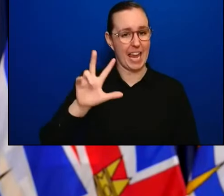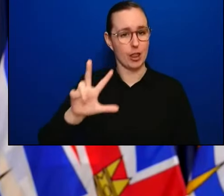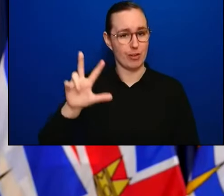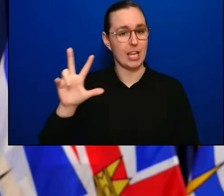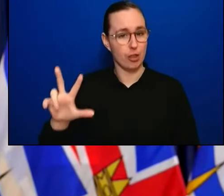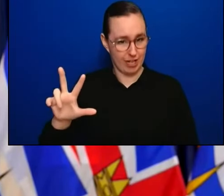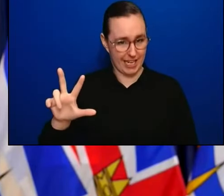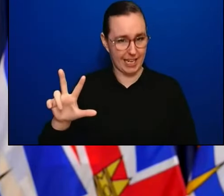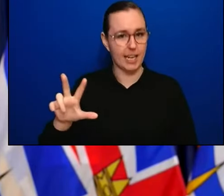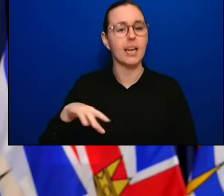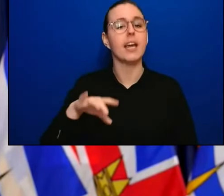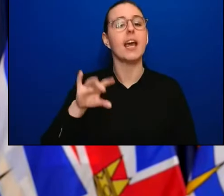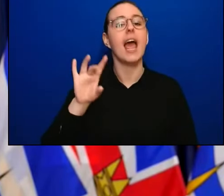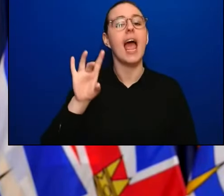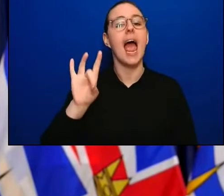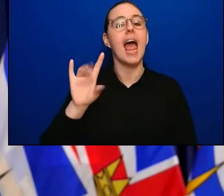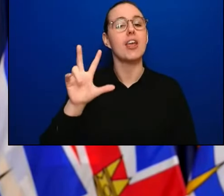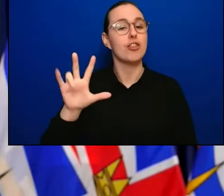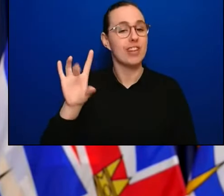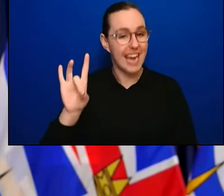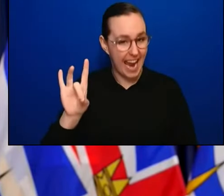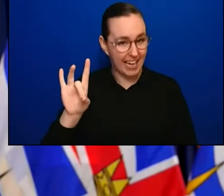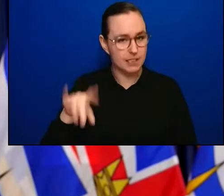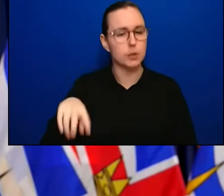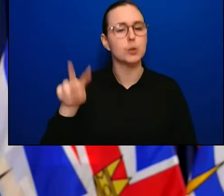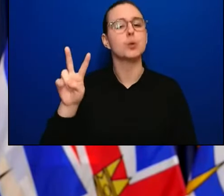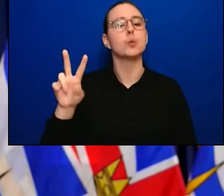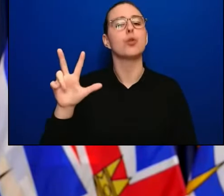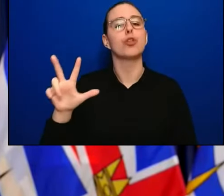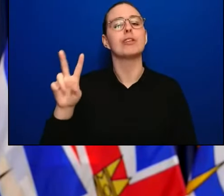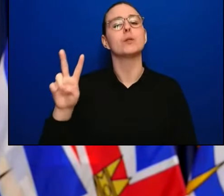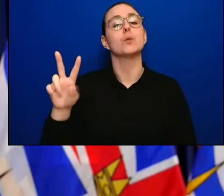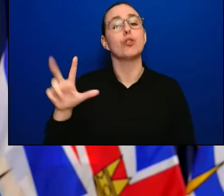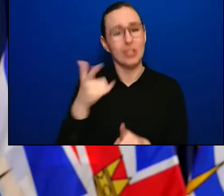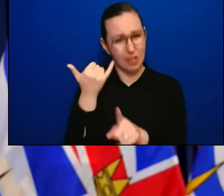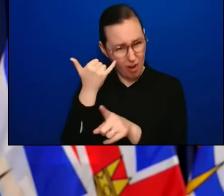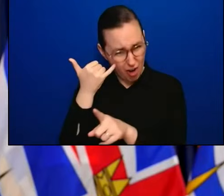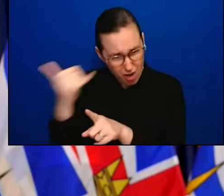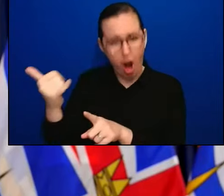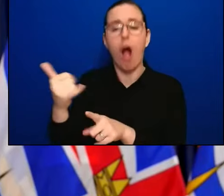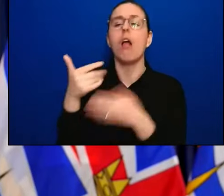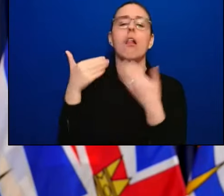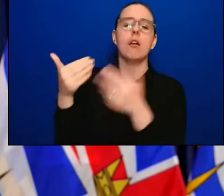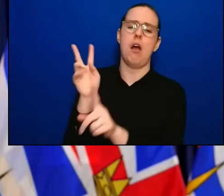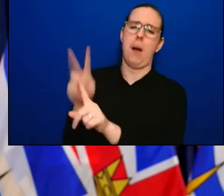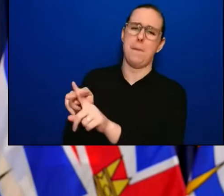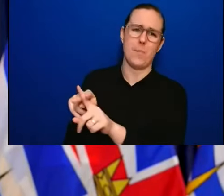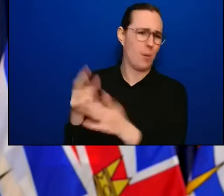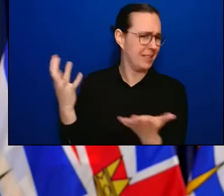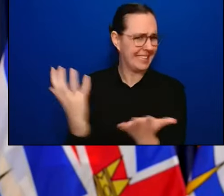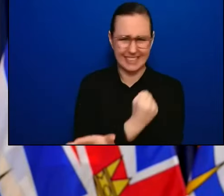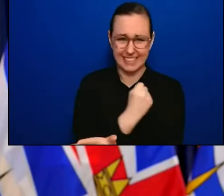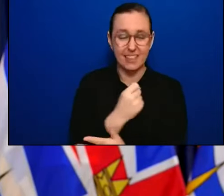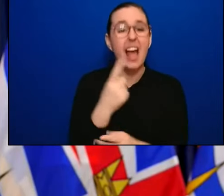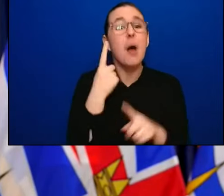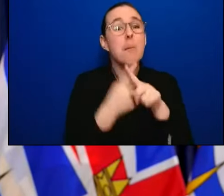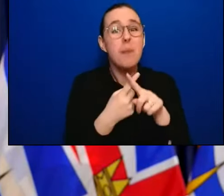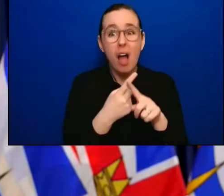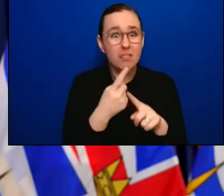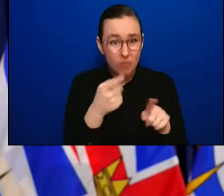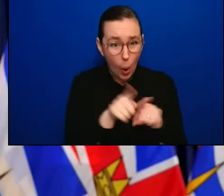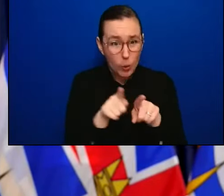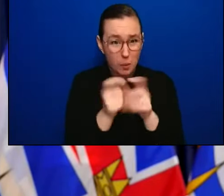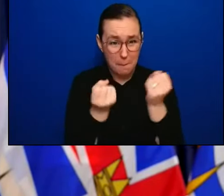at the hundreds of pharmacies that are currently taking appointments. For example, it is